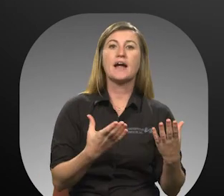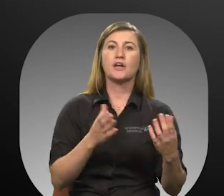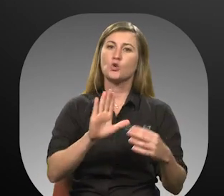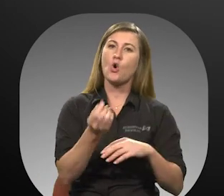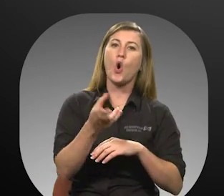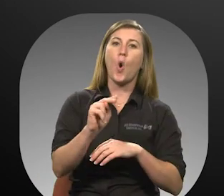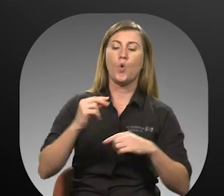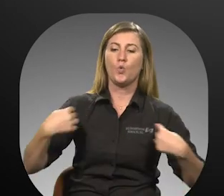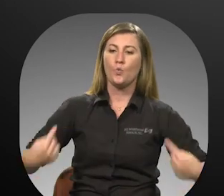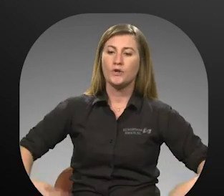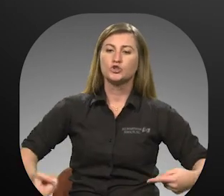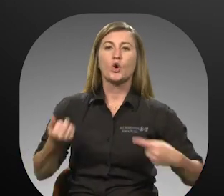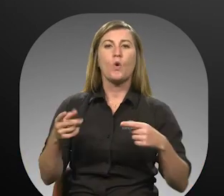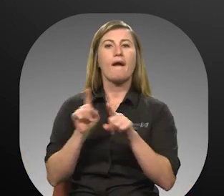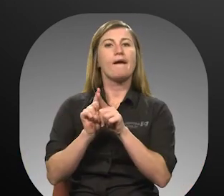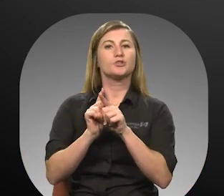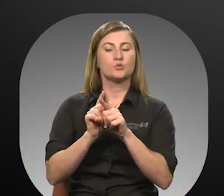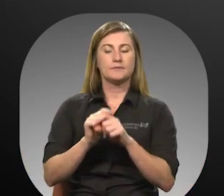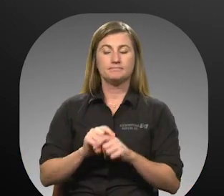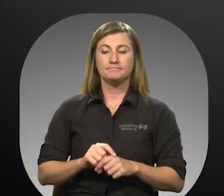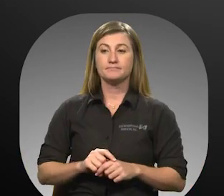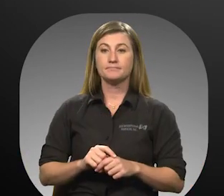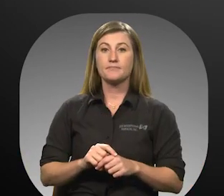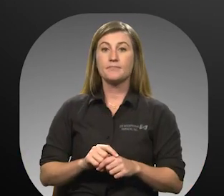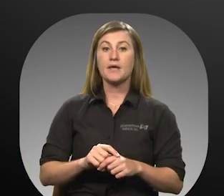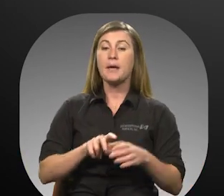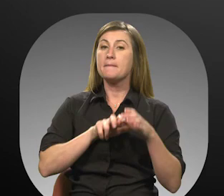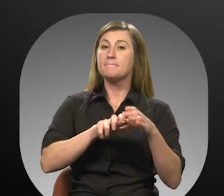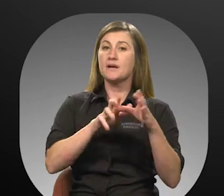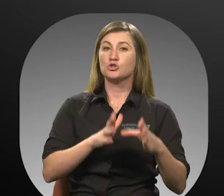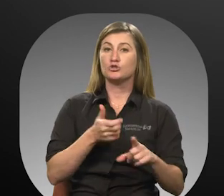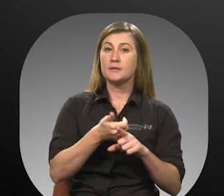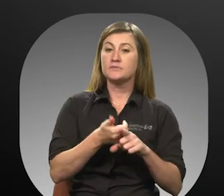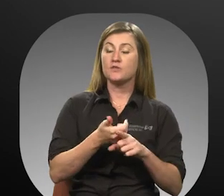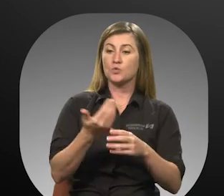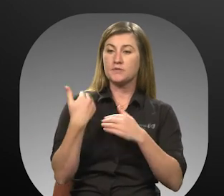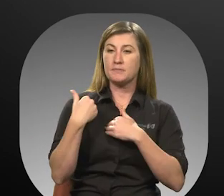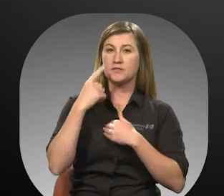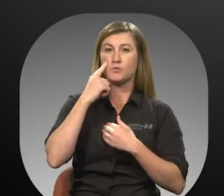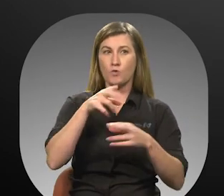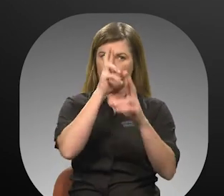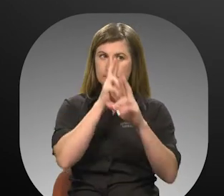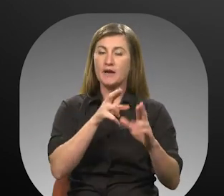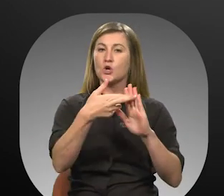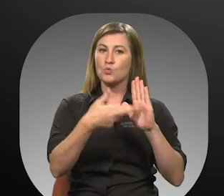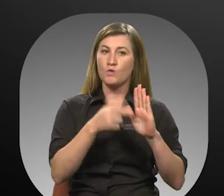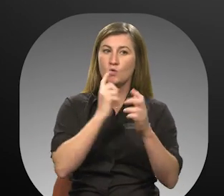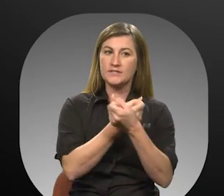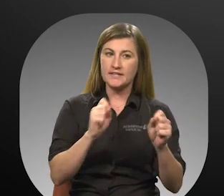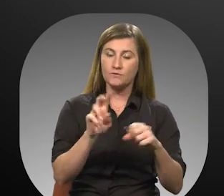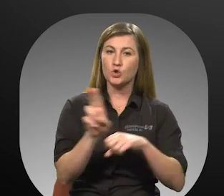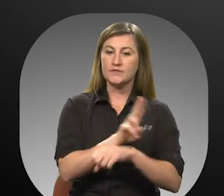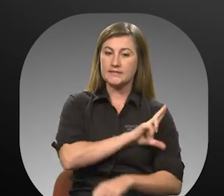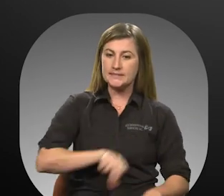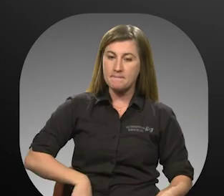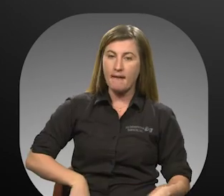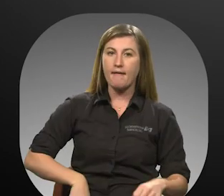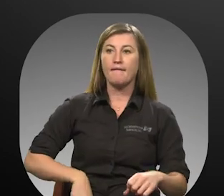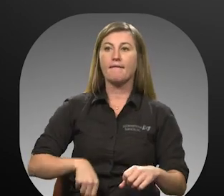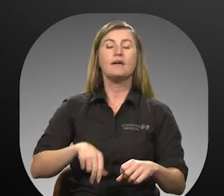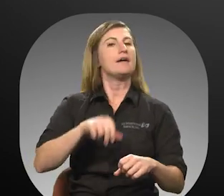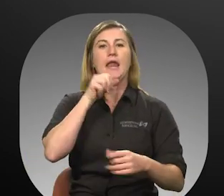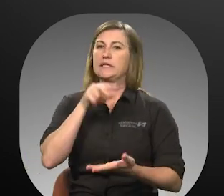own wheelchair and or escort 4. Passengers are responsible for 5. Observing safety rules including use of seatbelts 5.